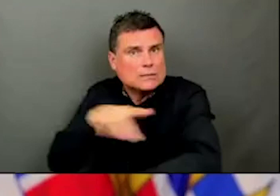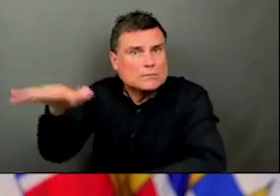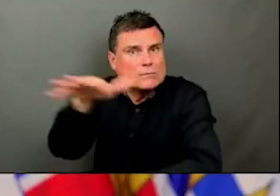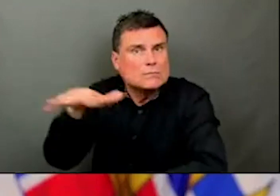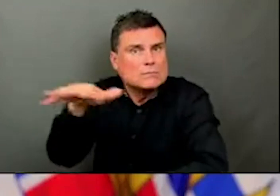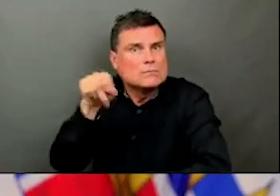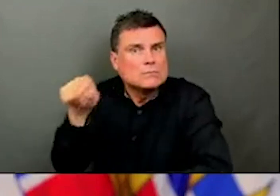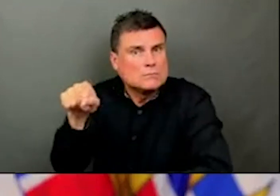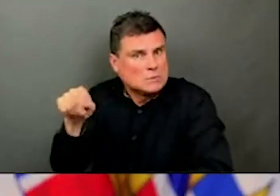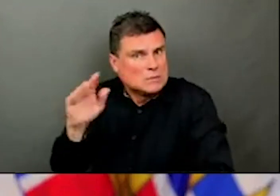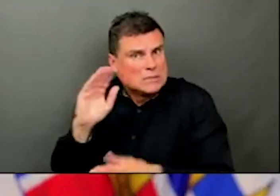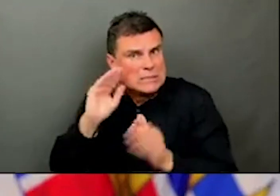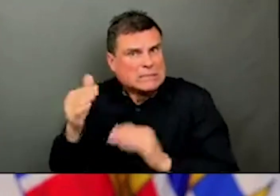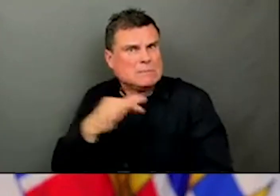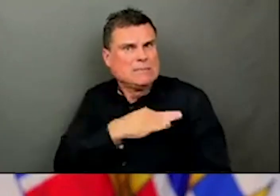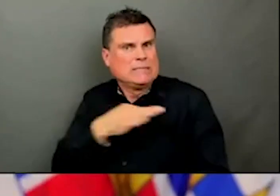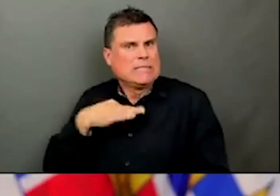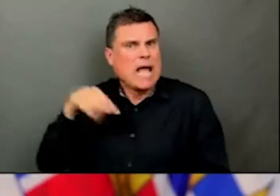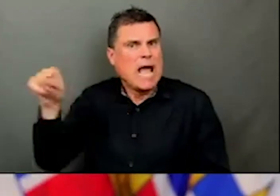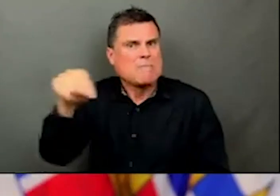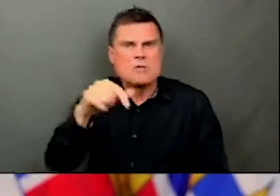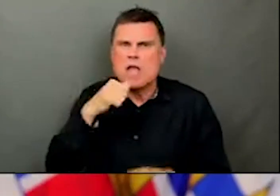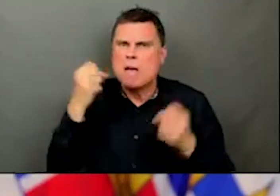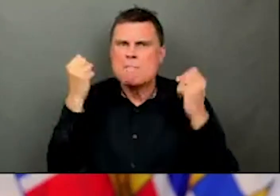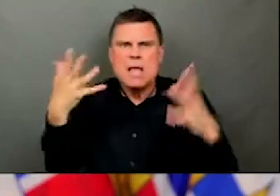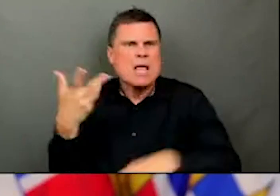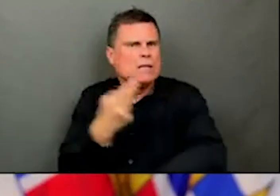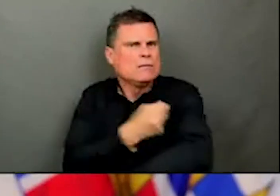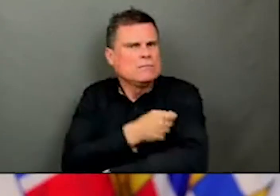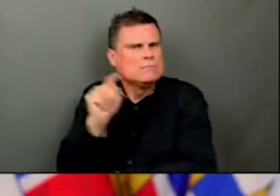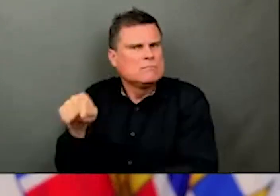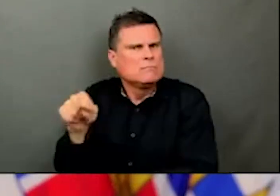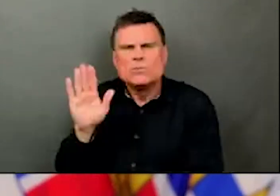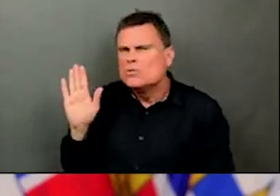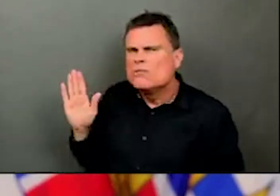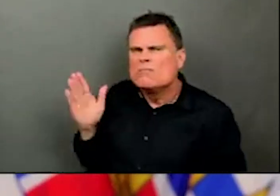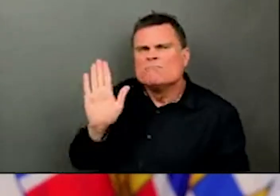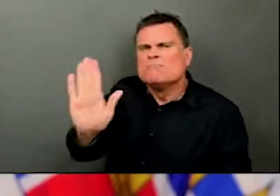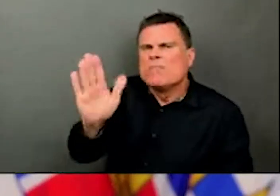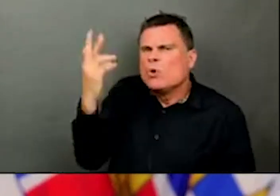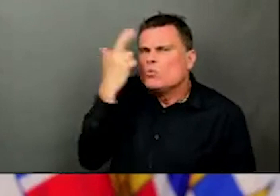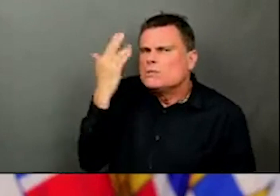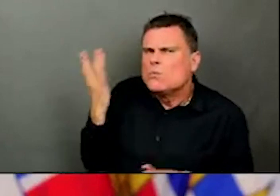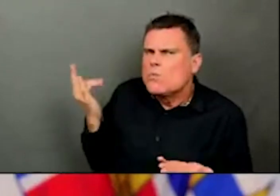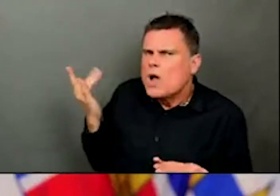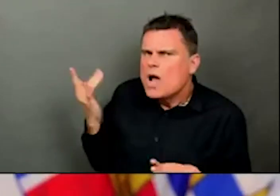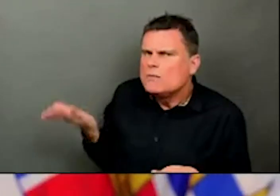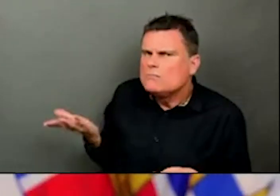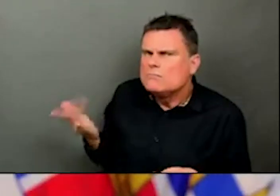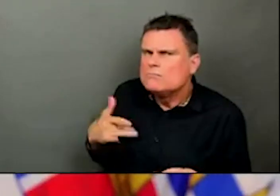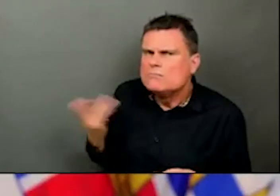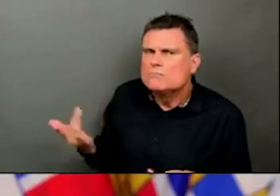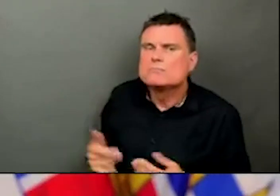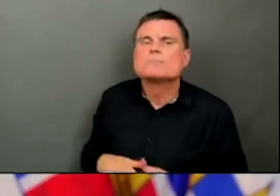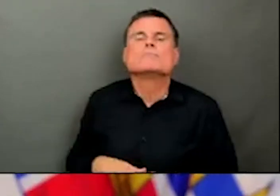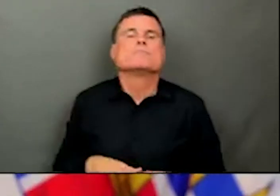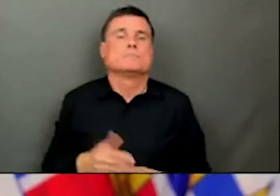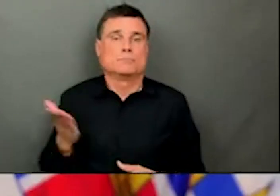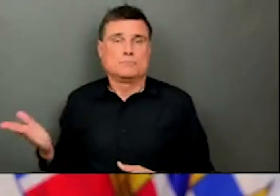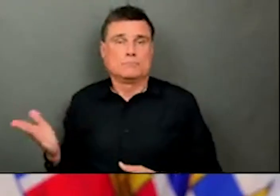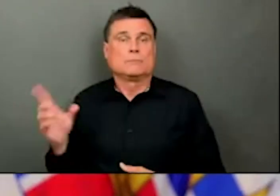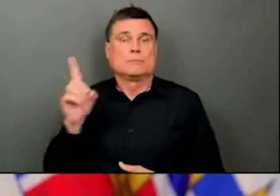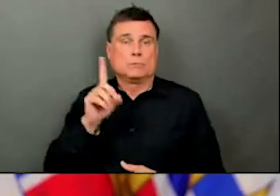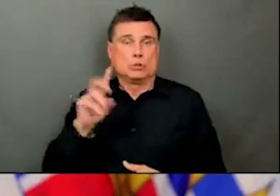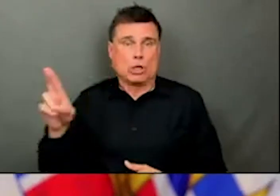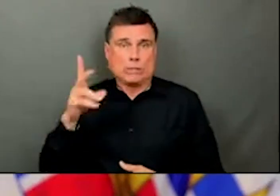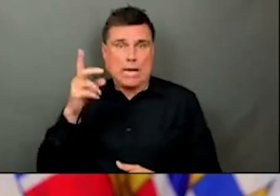that has happened? So in terms of the first question, yes, we're trying to make all of our immunization clinics.